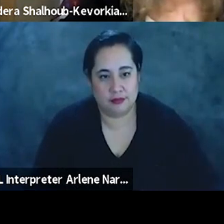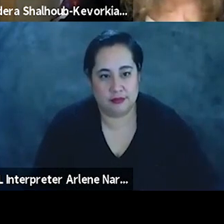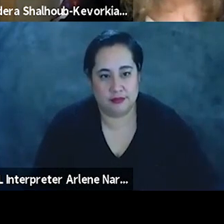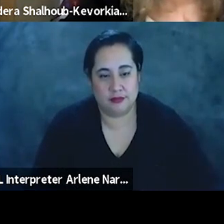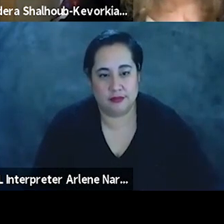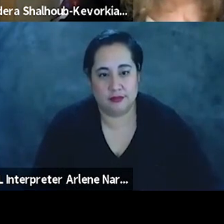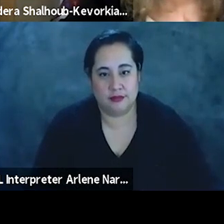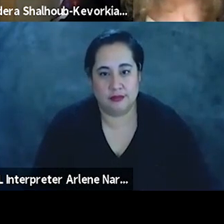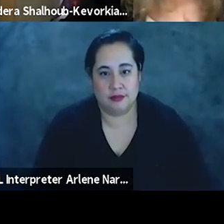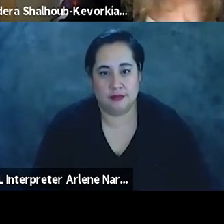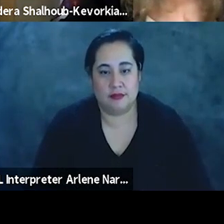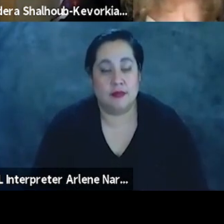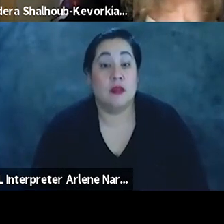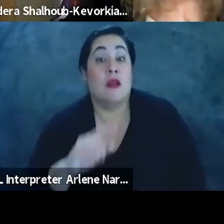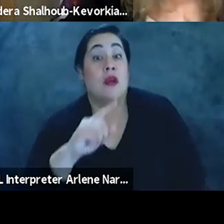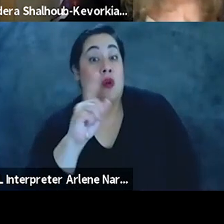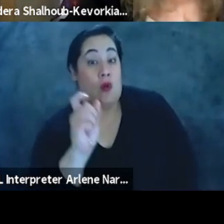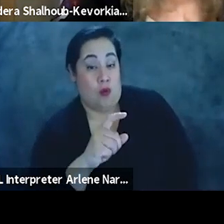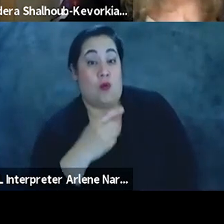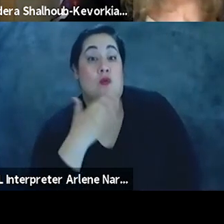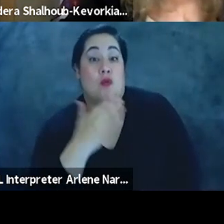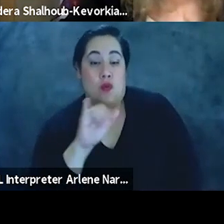Quite a question. Thank you, Nadia.